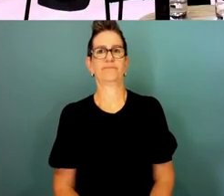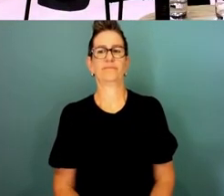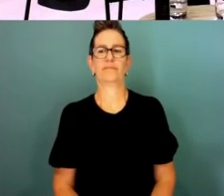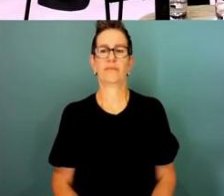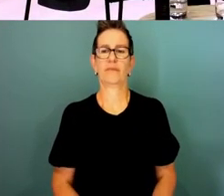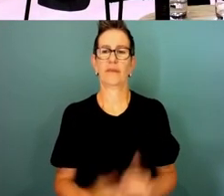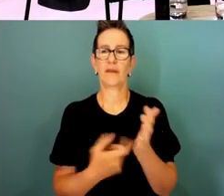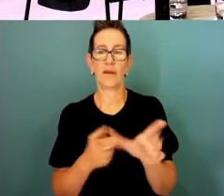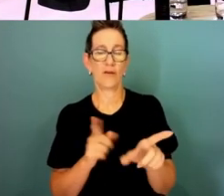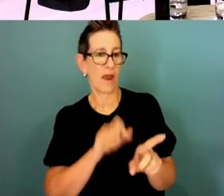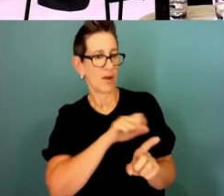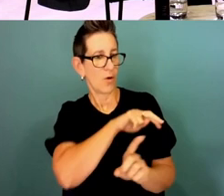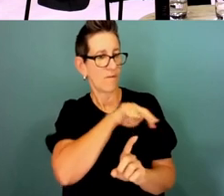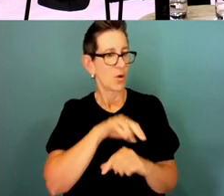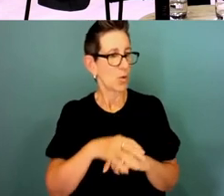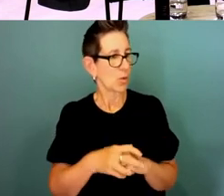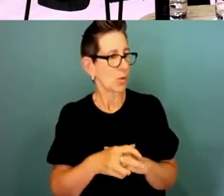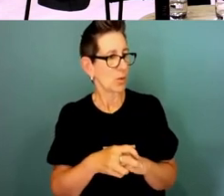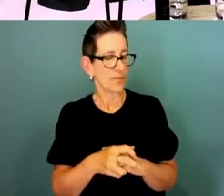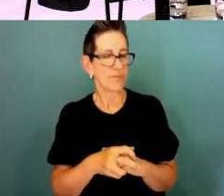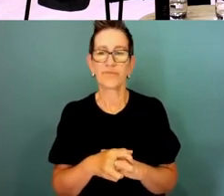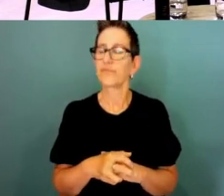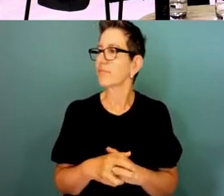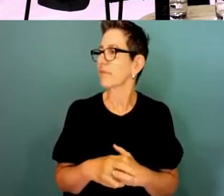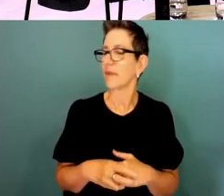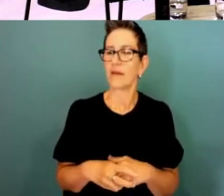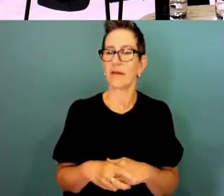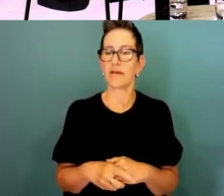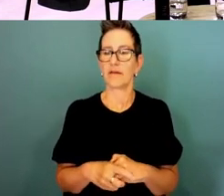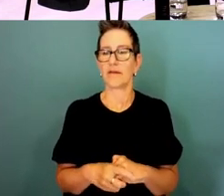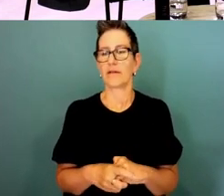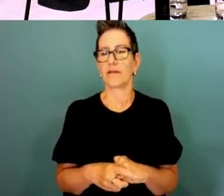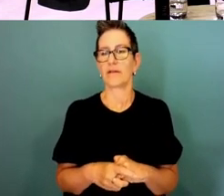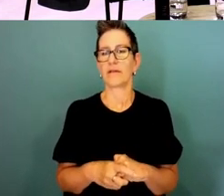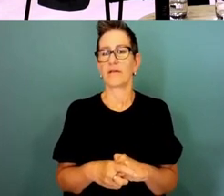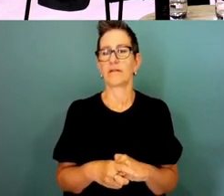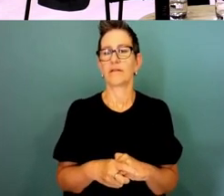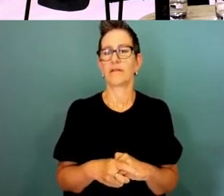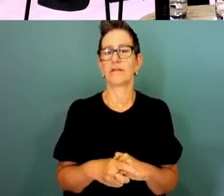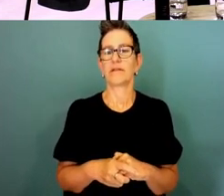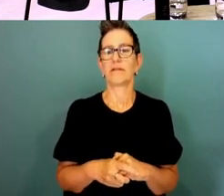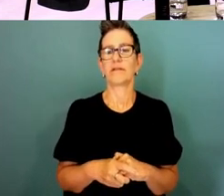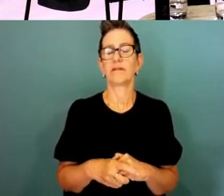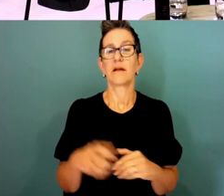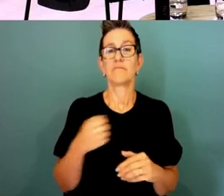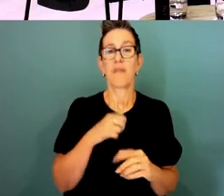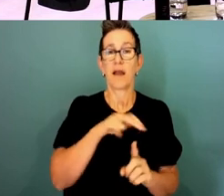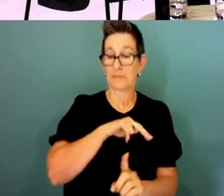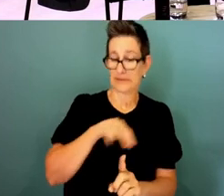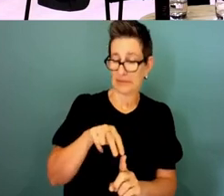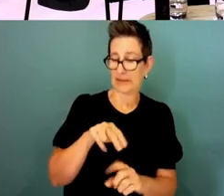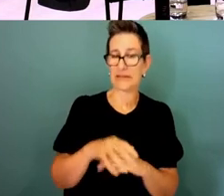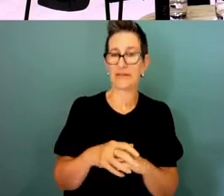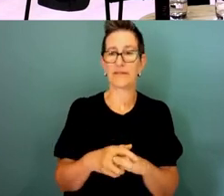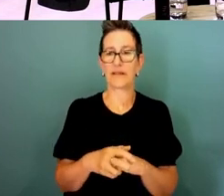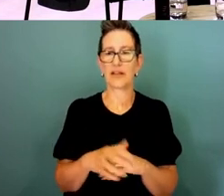you have a perspective on this. Yeah, I think from my perspective it's less about the initiatives